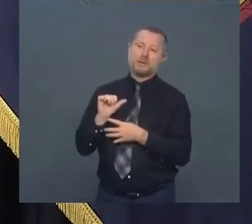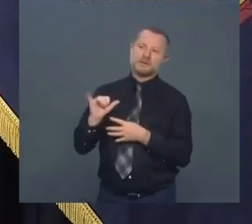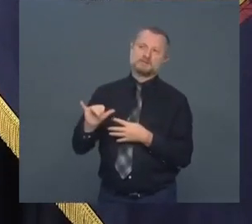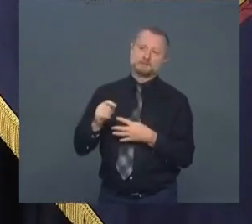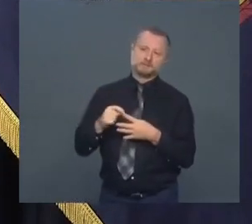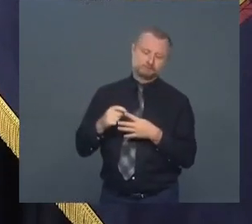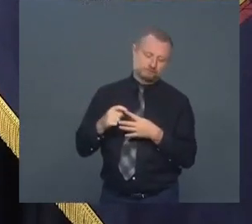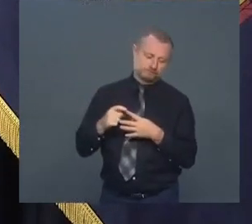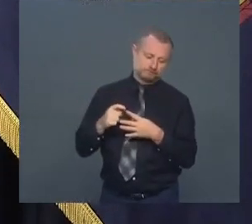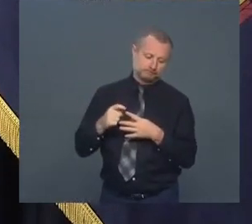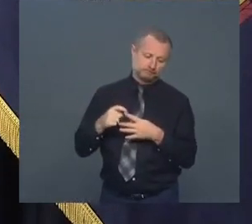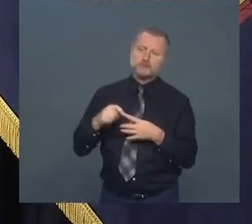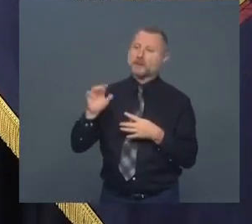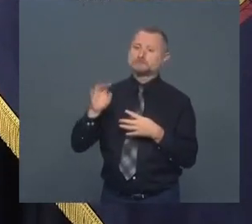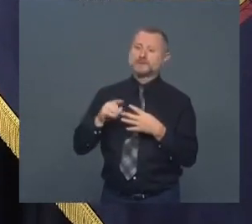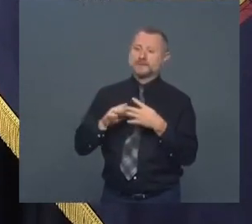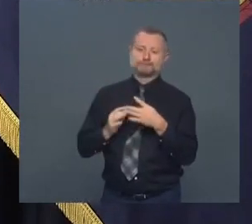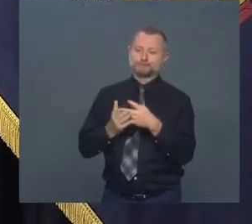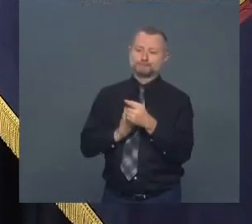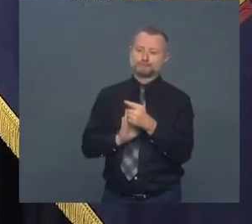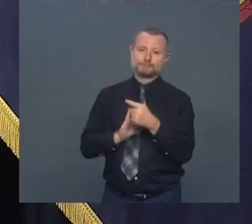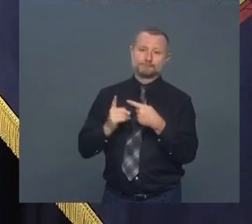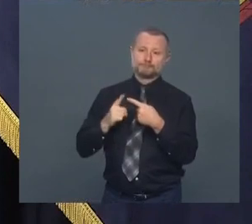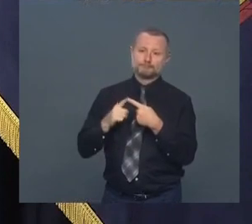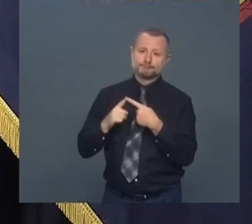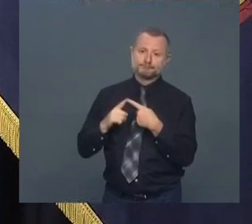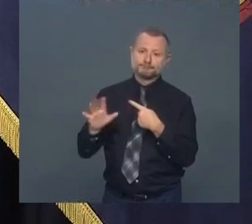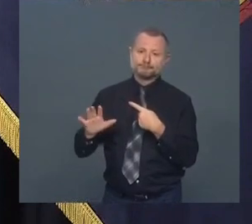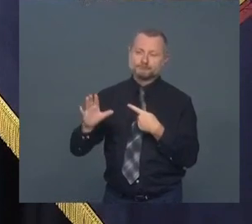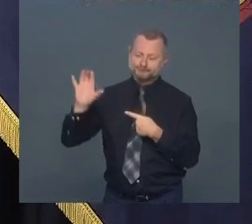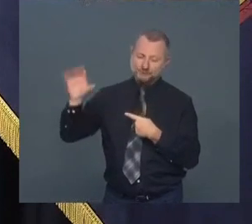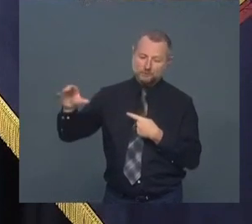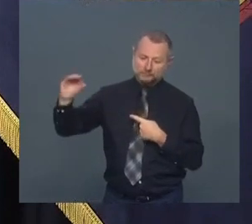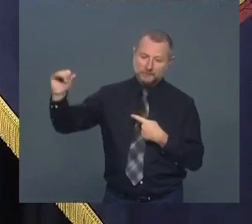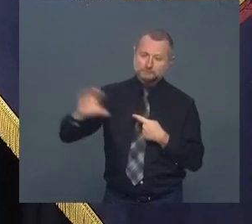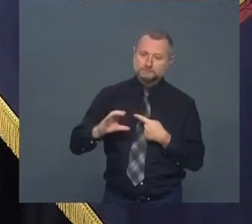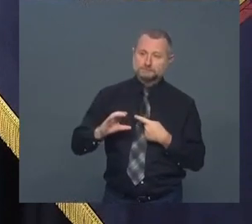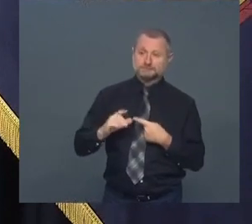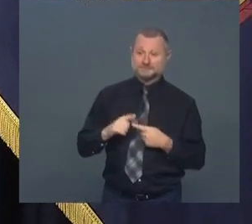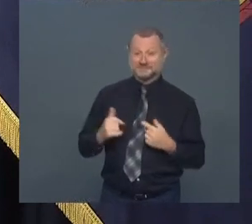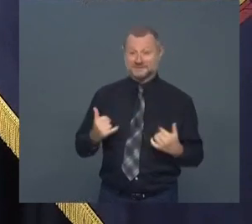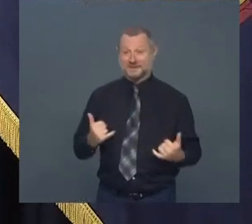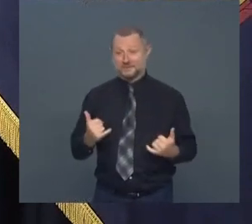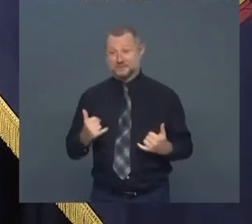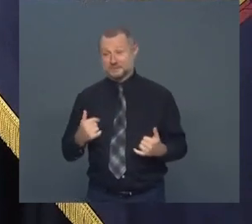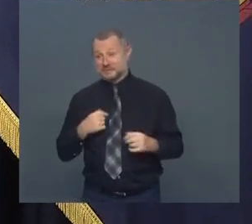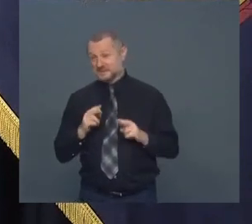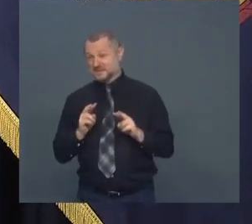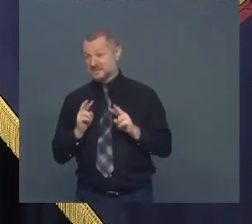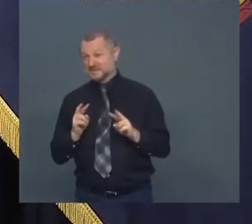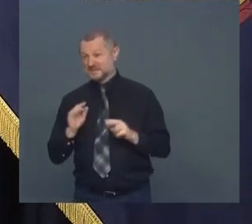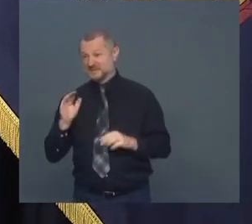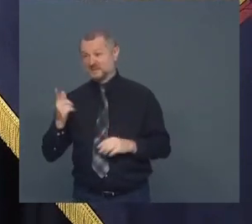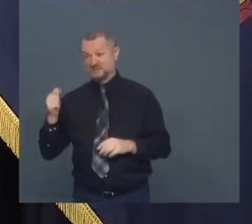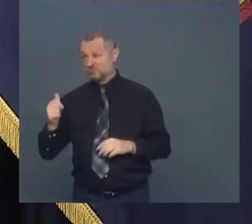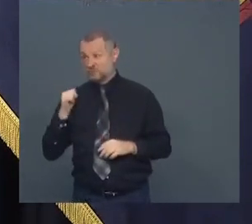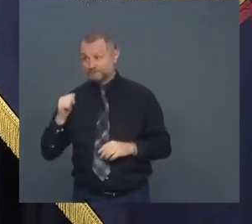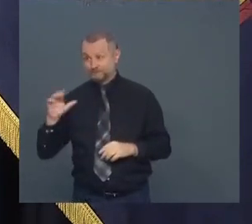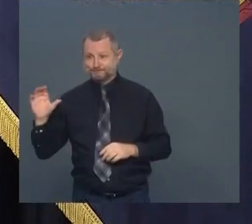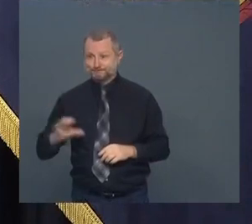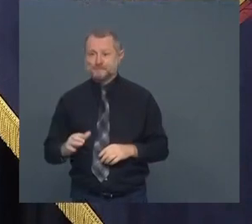provides funding. But as it's looking more and more likely that they won't, let's talk